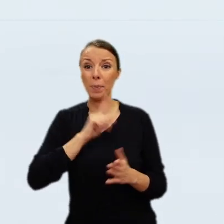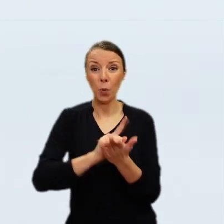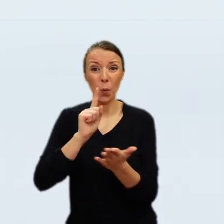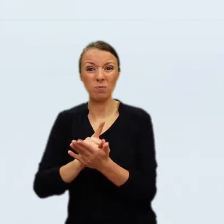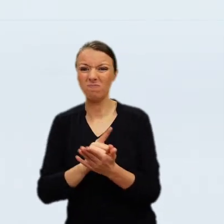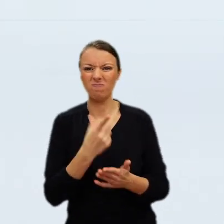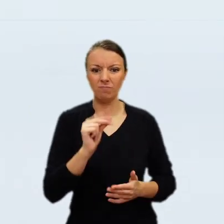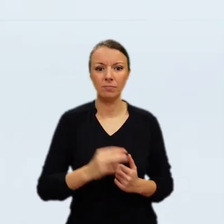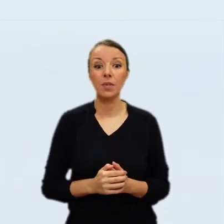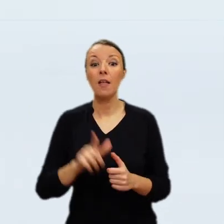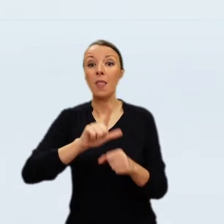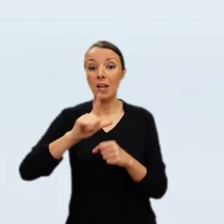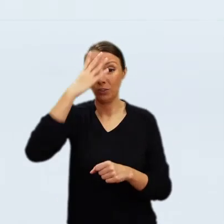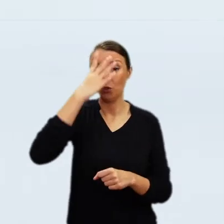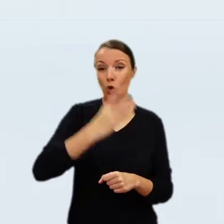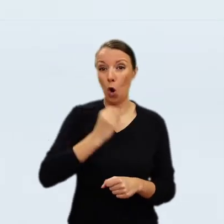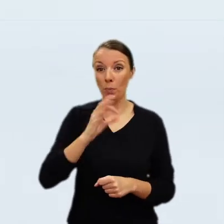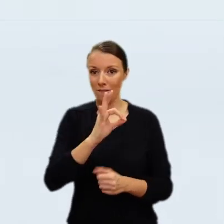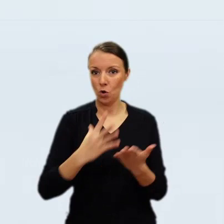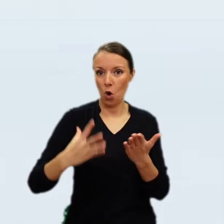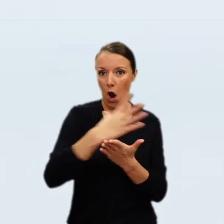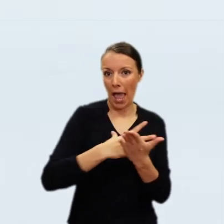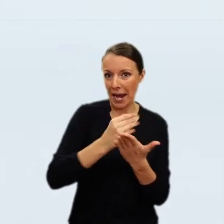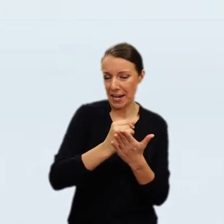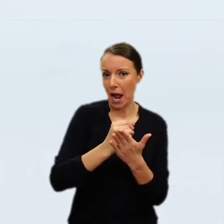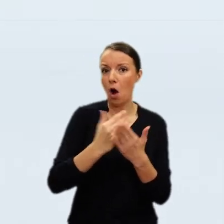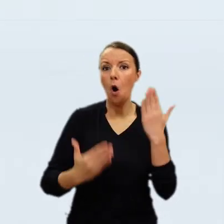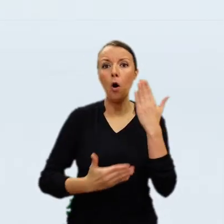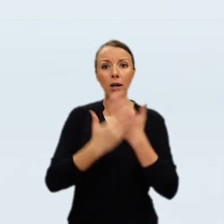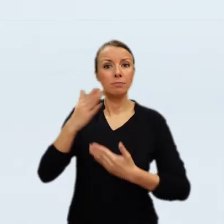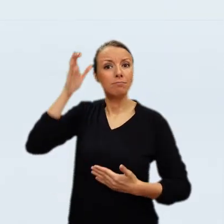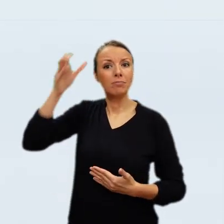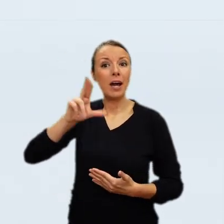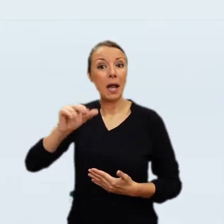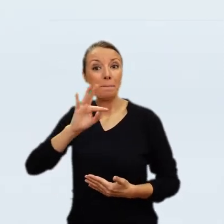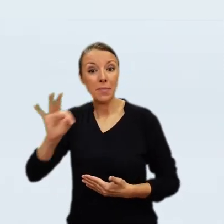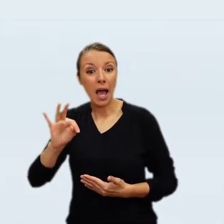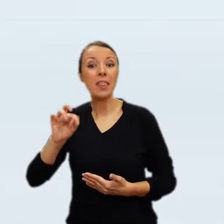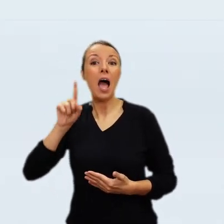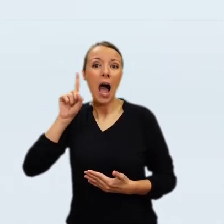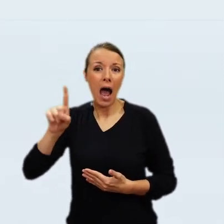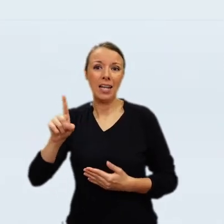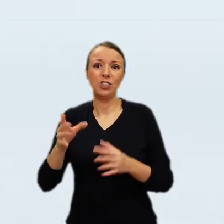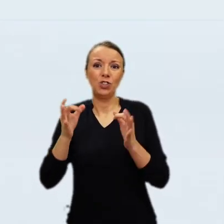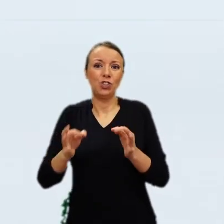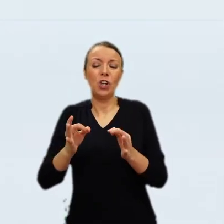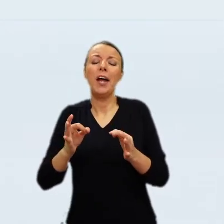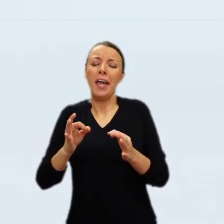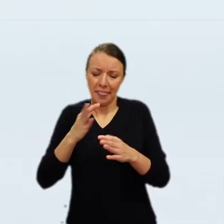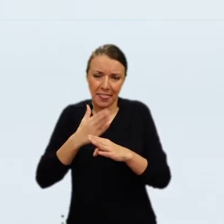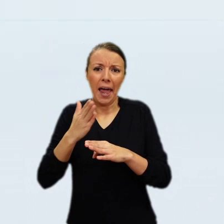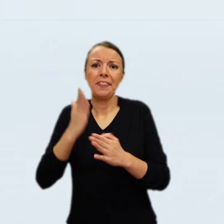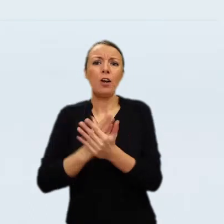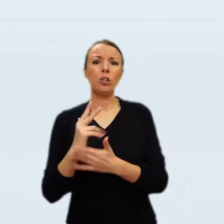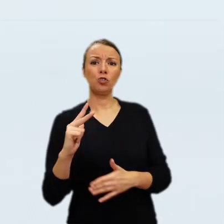The most important part of the king's collection of paintings was displayed here, in the Palace on the Isle, at Wazienki, the king's